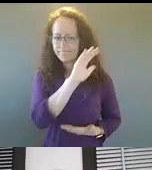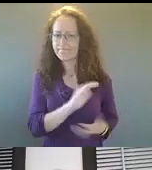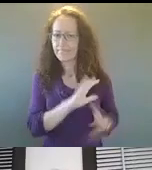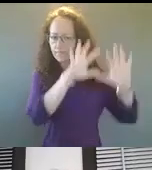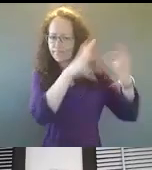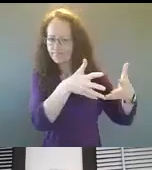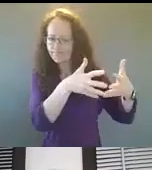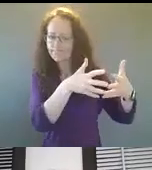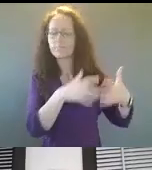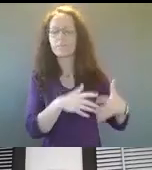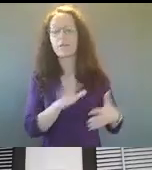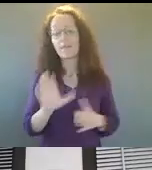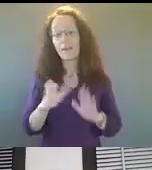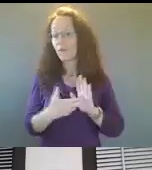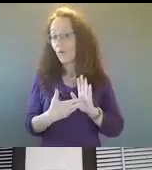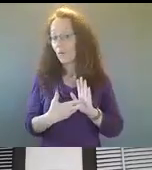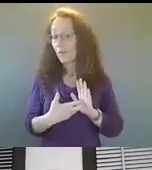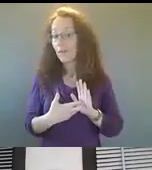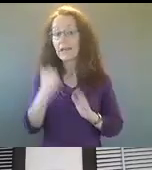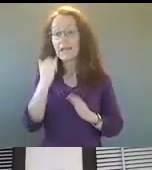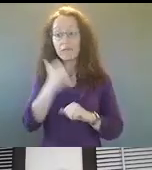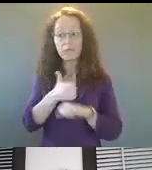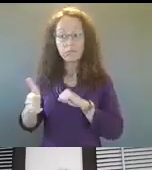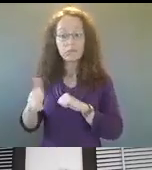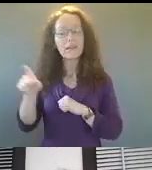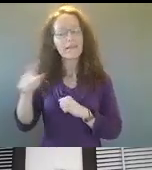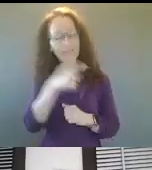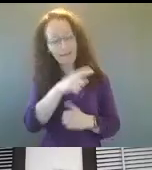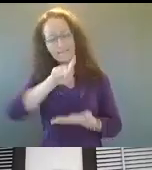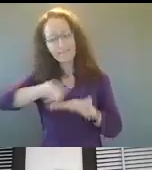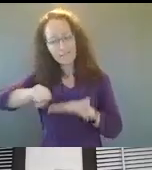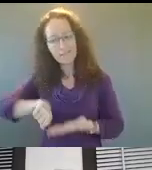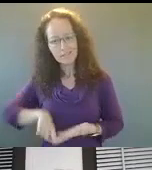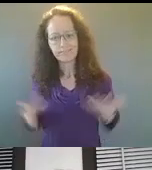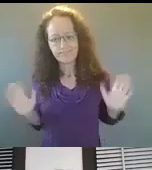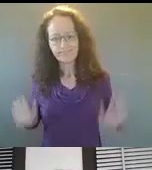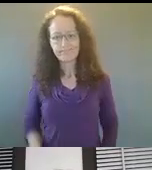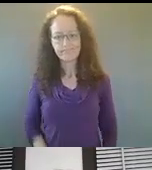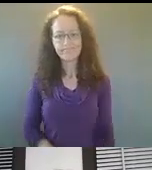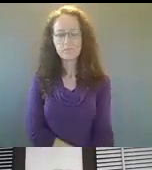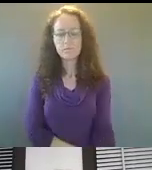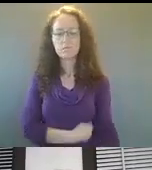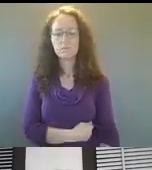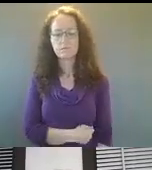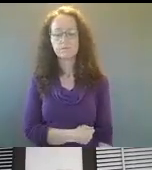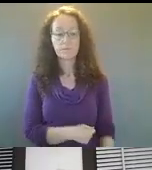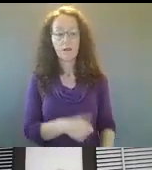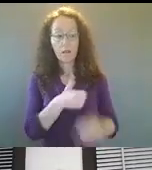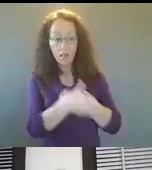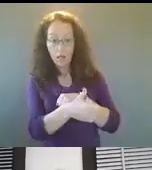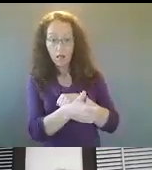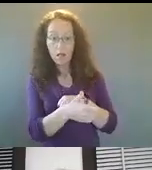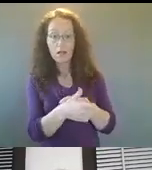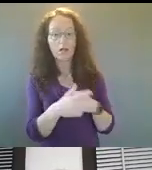their role is, is simply to investigate allegations. So they, uh, they receive the allegations of